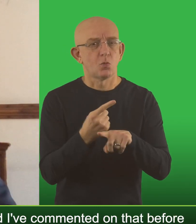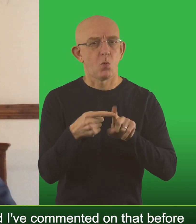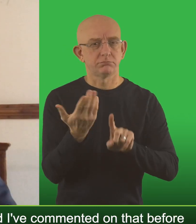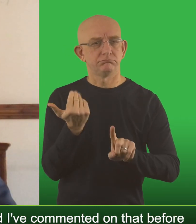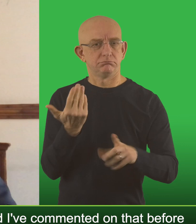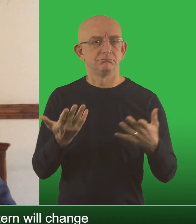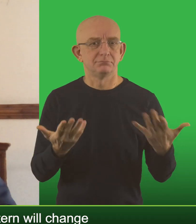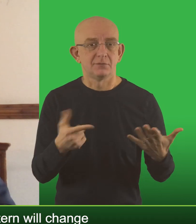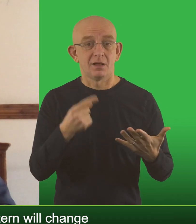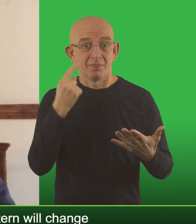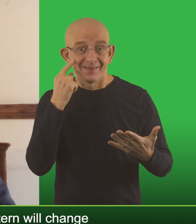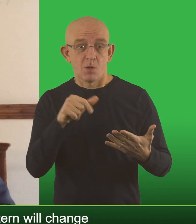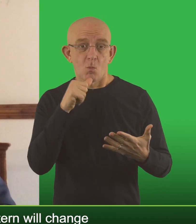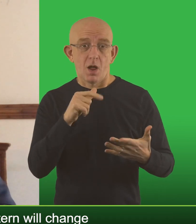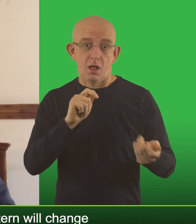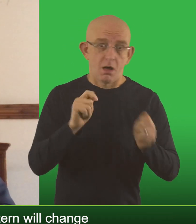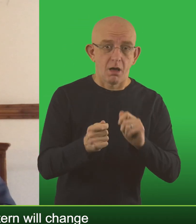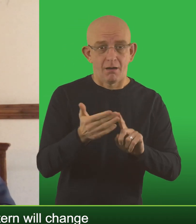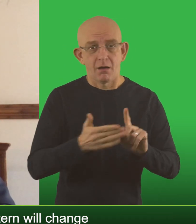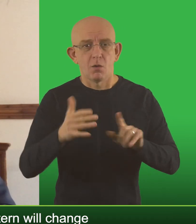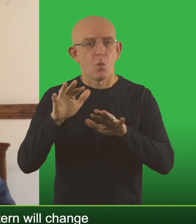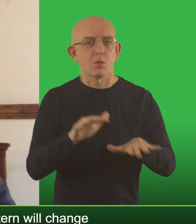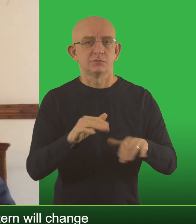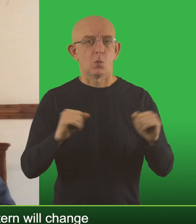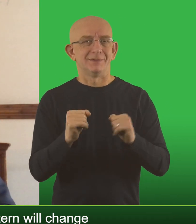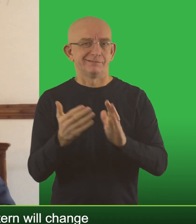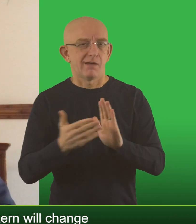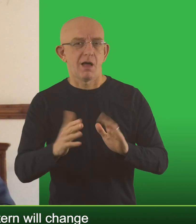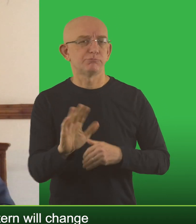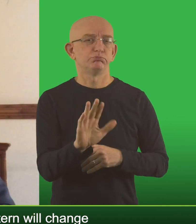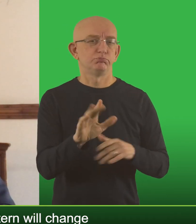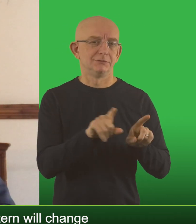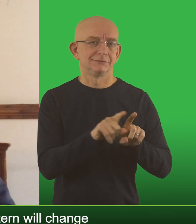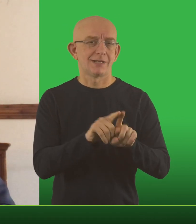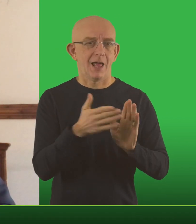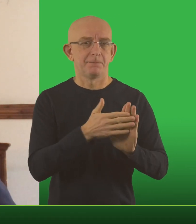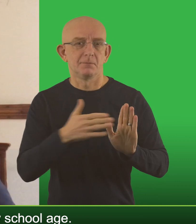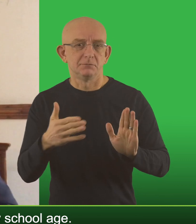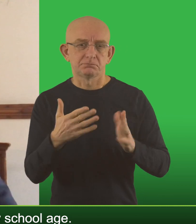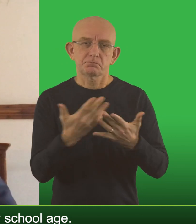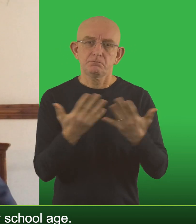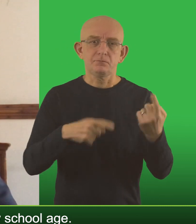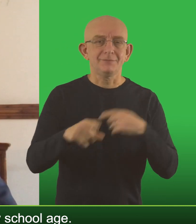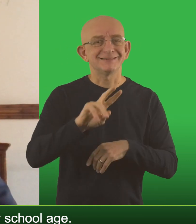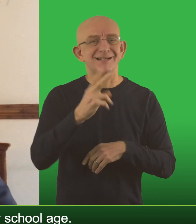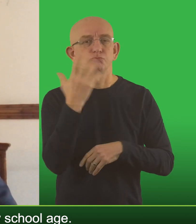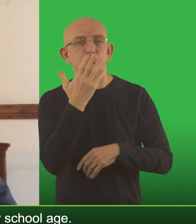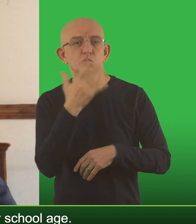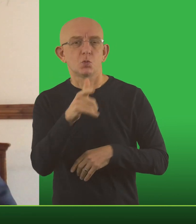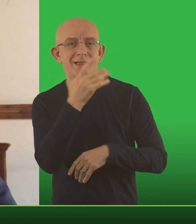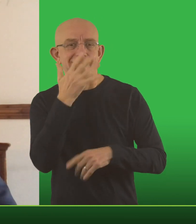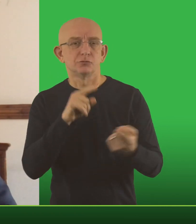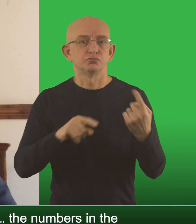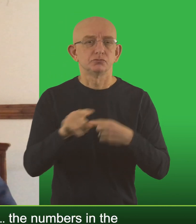I've commented on that before and I don't think that pattern will change for the rest of the winter, the rest of the autumn and winter now. Still mostly secondary school